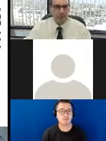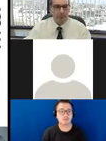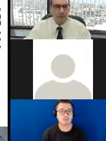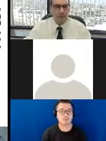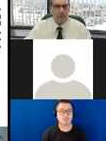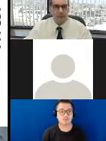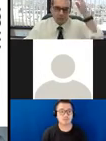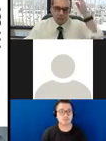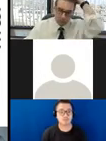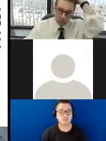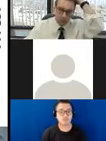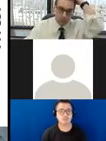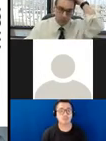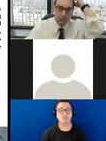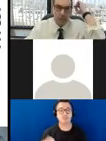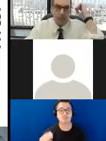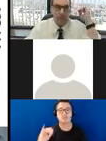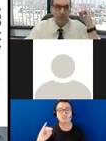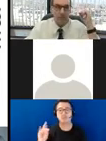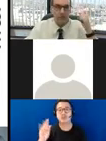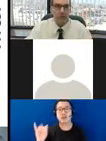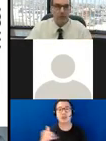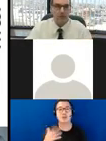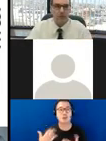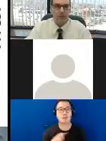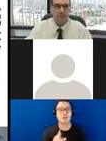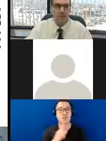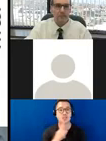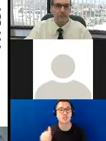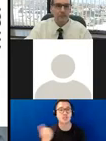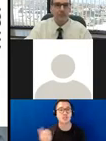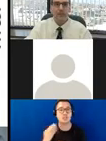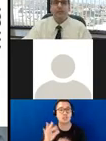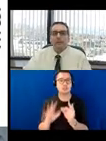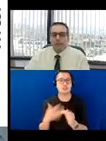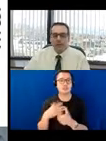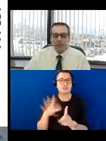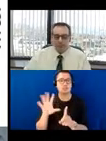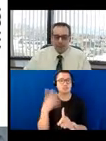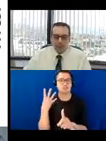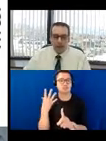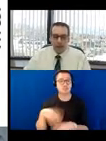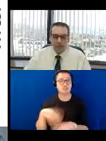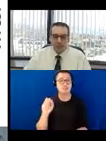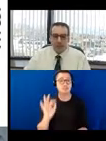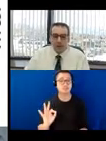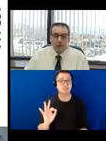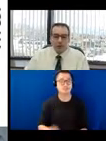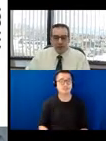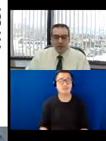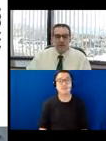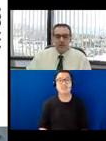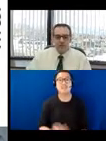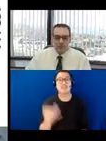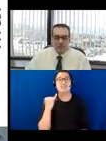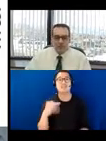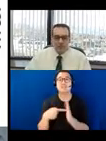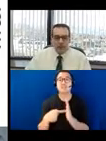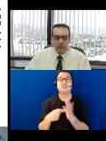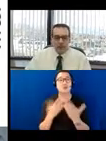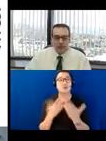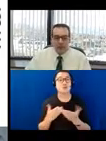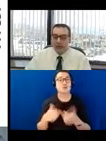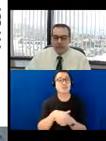I just want to make sure the other interpreter was unspotlighted. So here we go. Okay. So if there are waiting areas or benches,